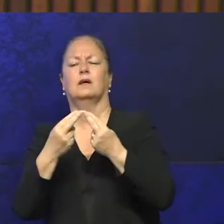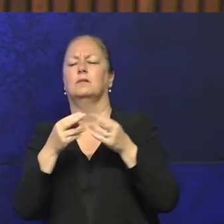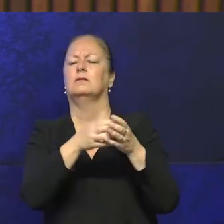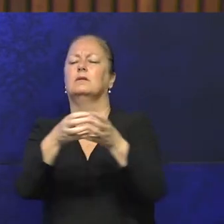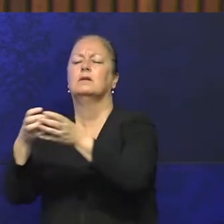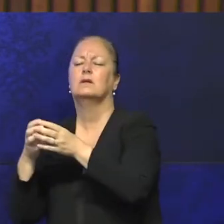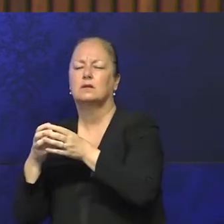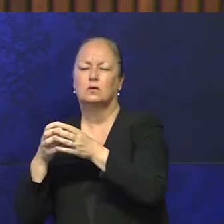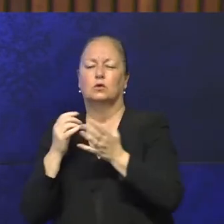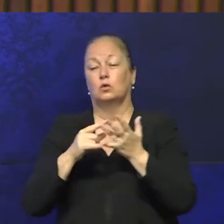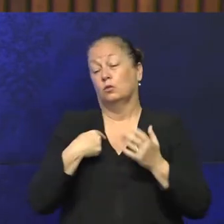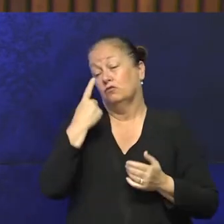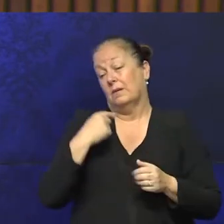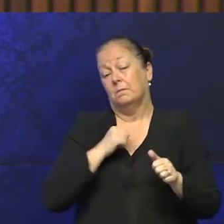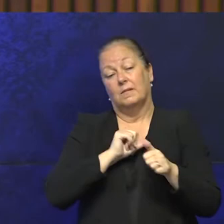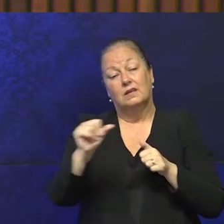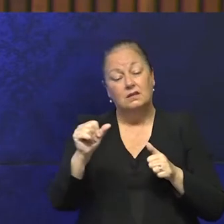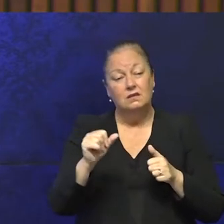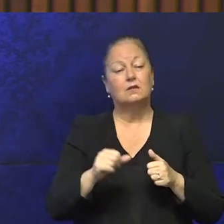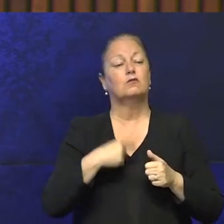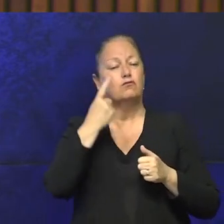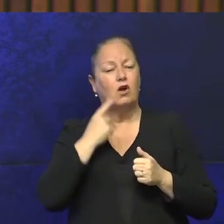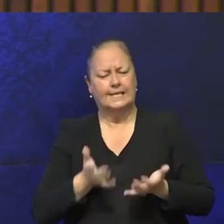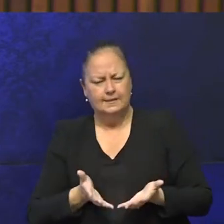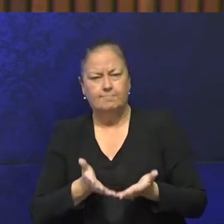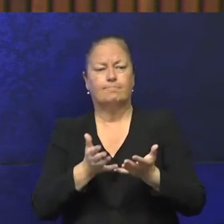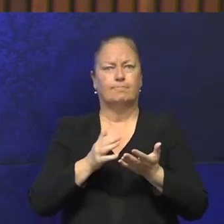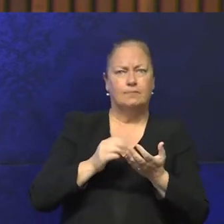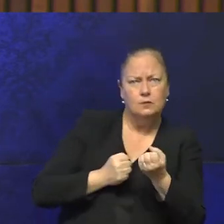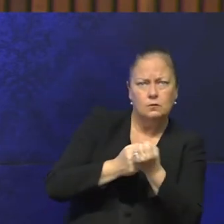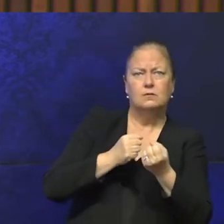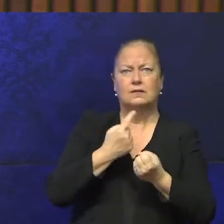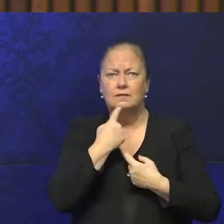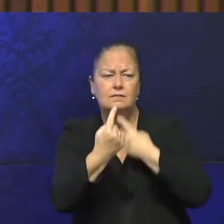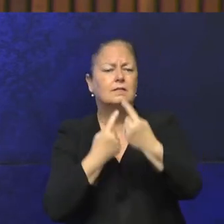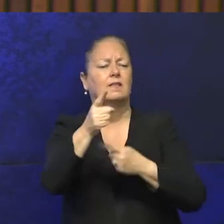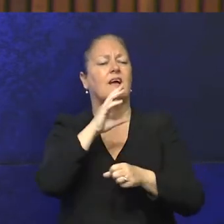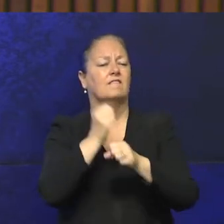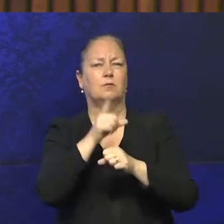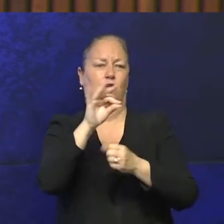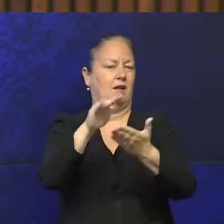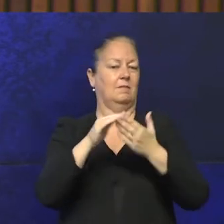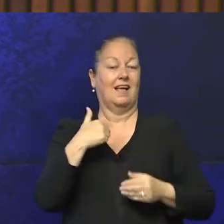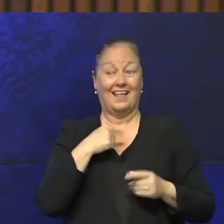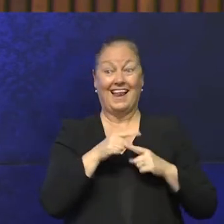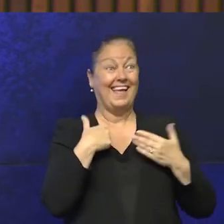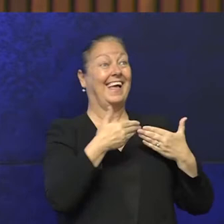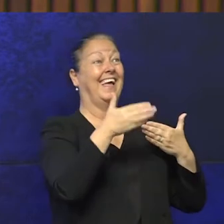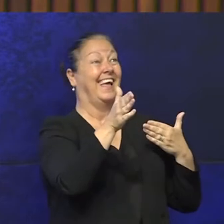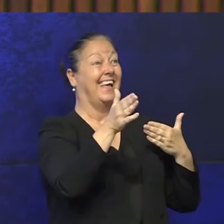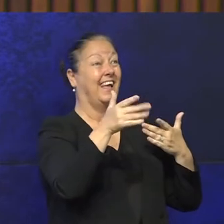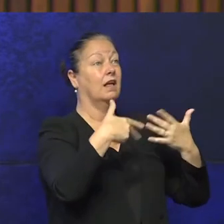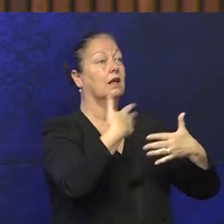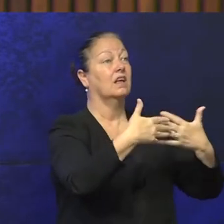we're trying our best to try and help help the government, they don't help us, one door opens and another one shuts,